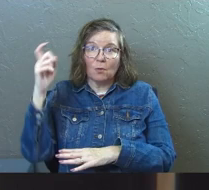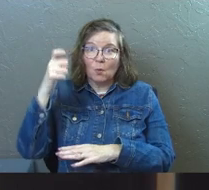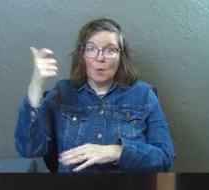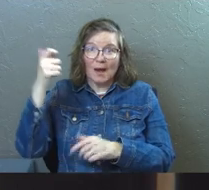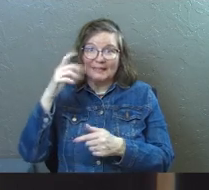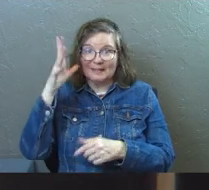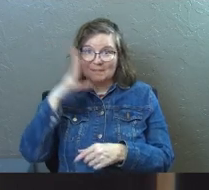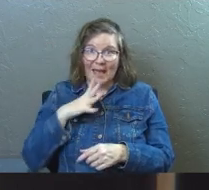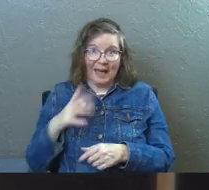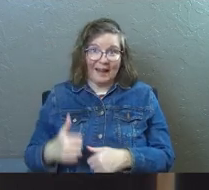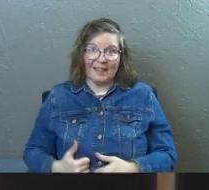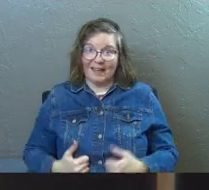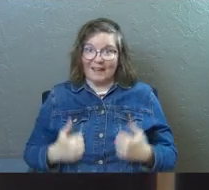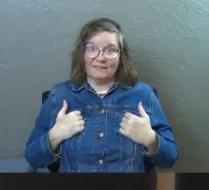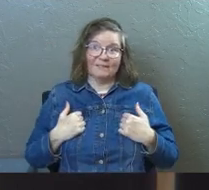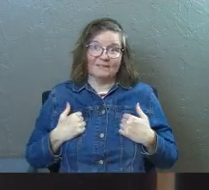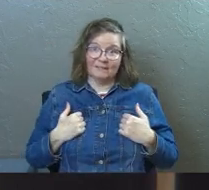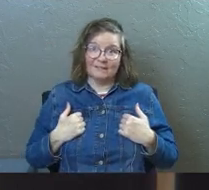wisest man alive.